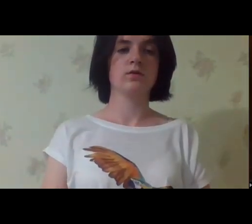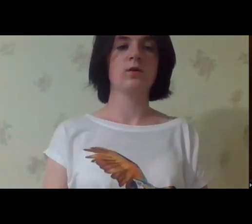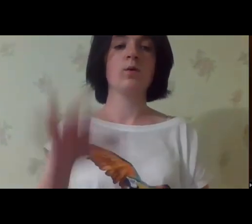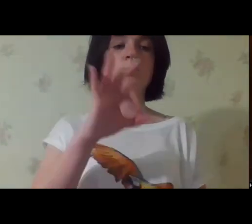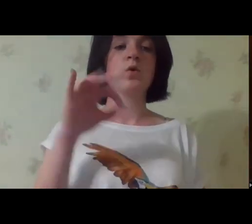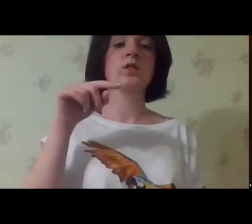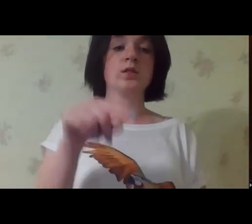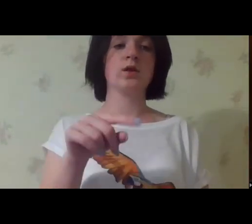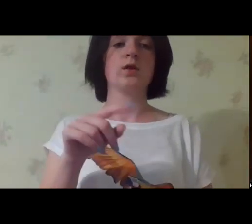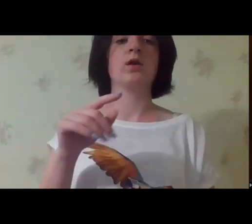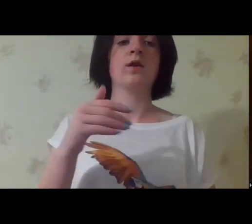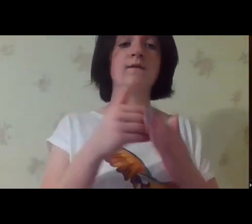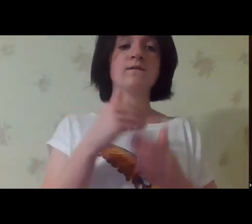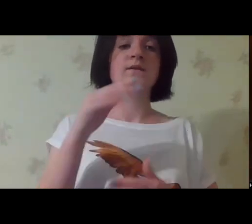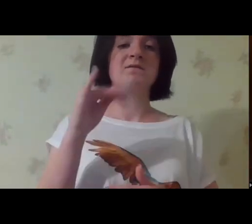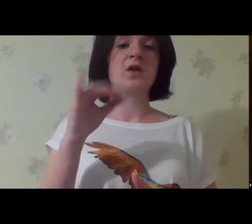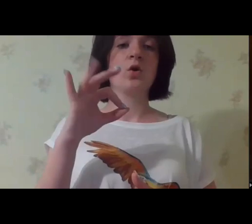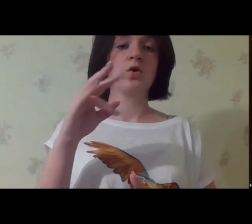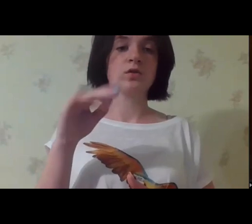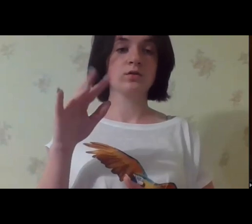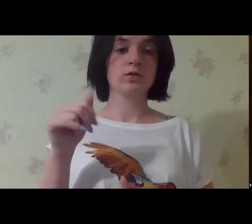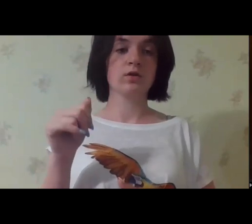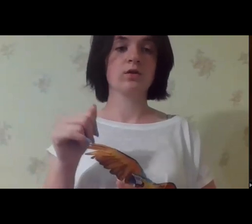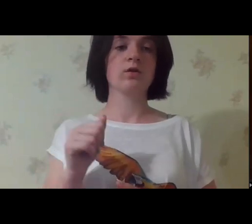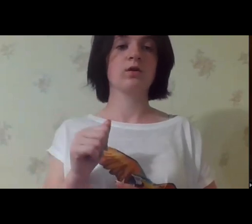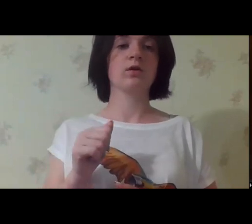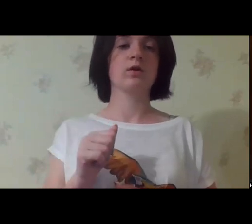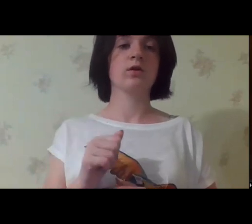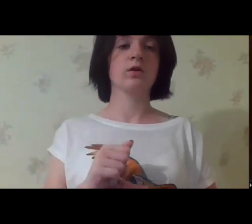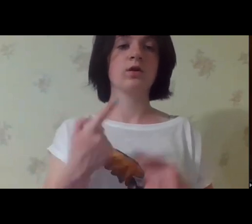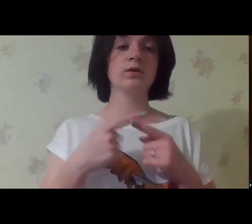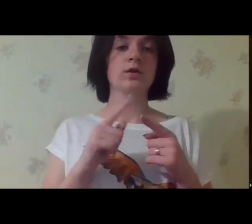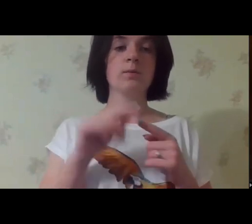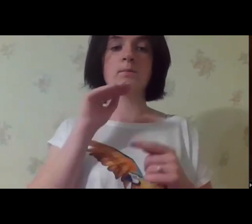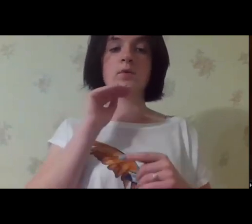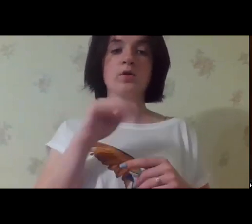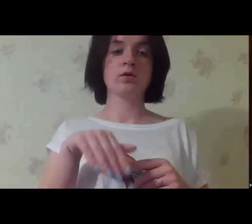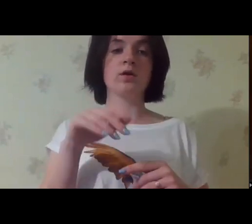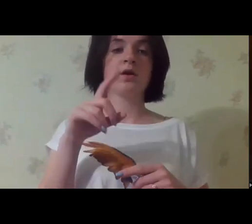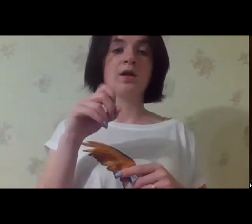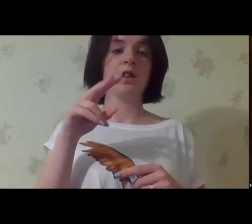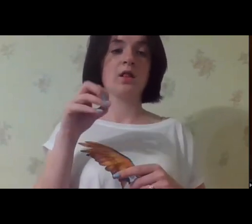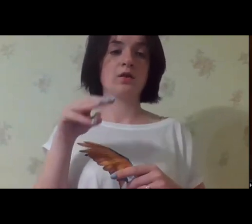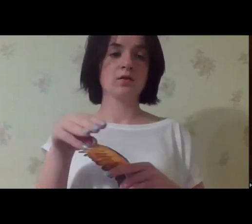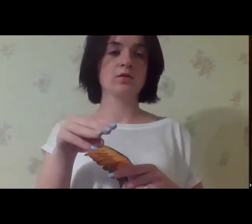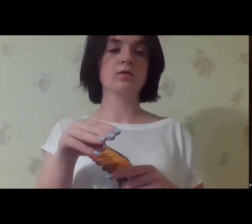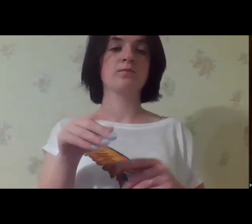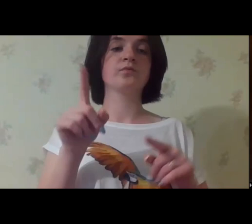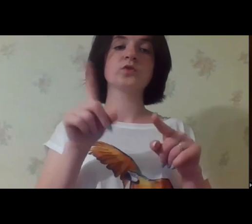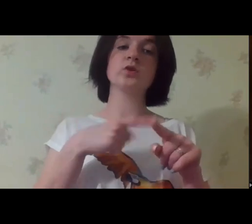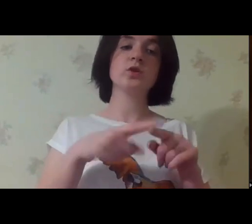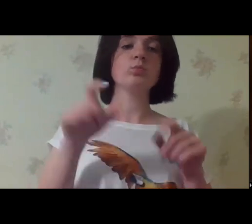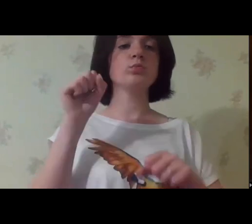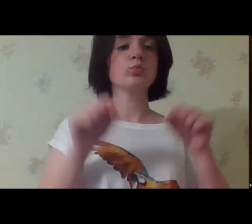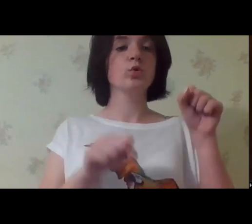from Fiona from Edge Hill University. This is Professor Fiona Hallett.